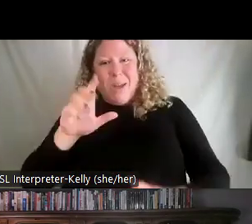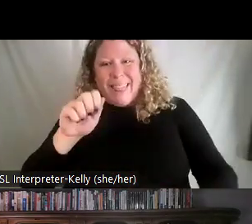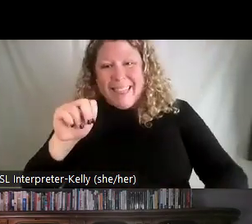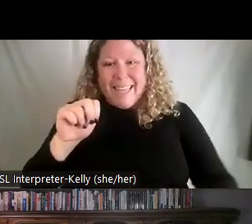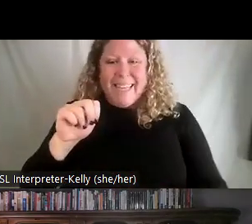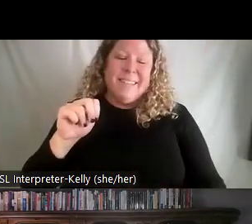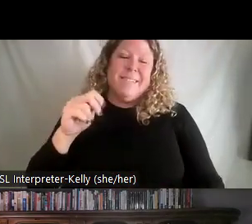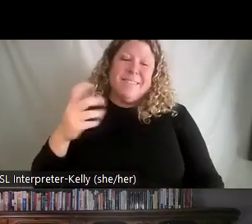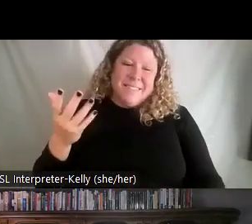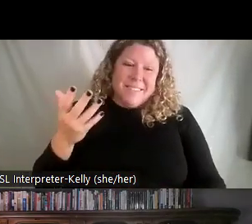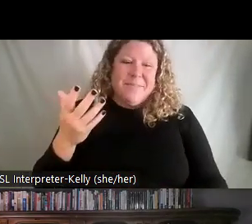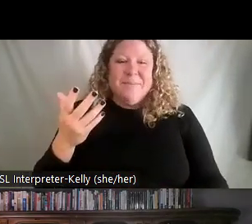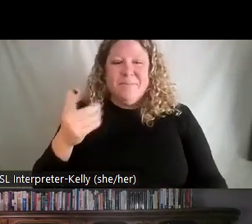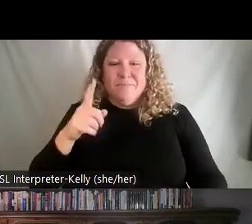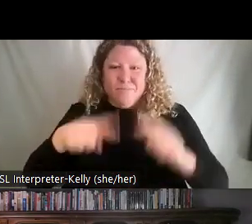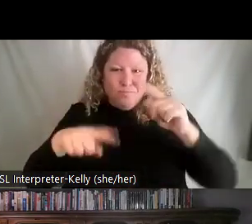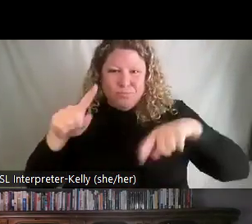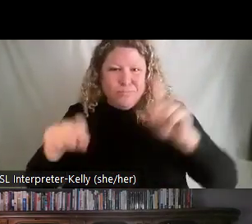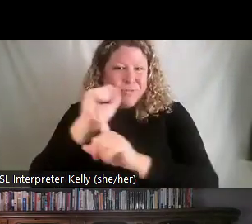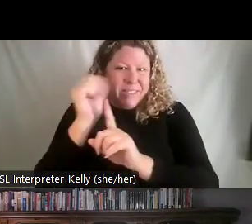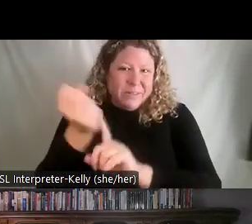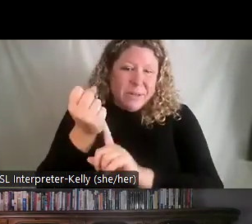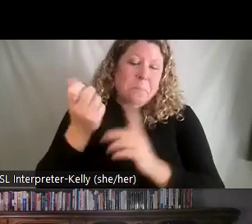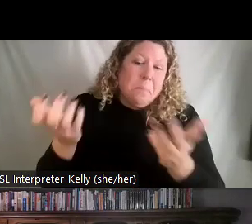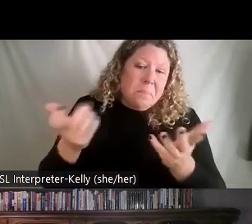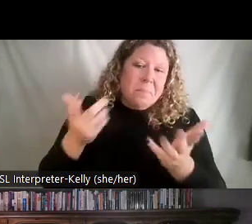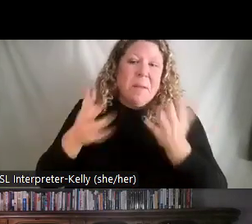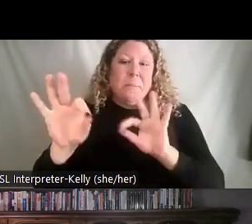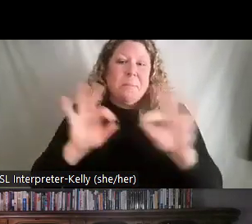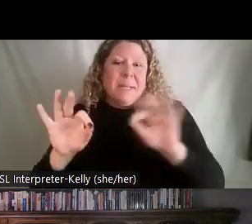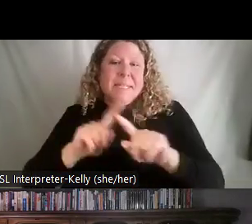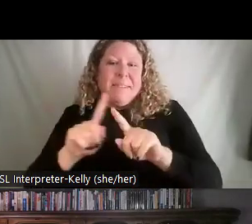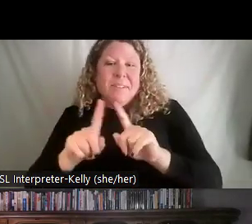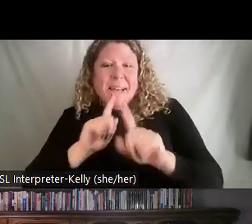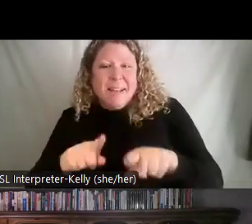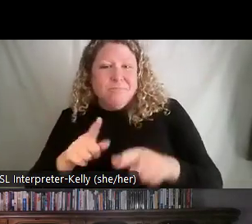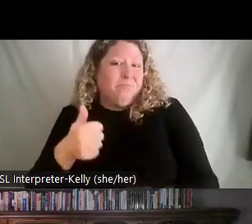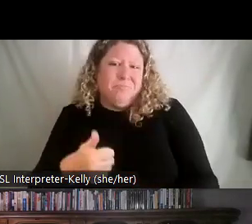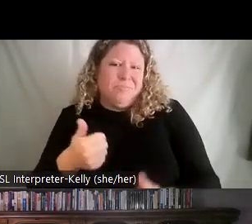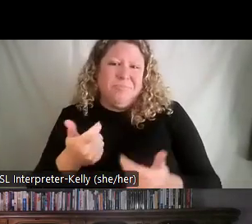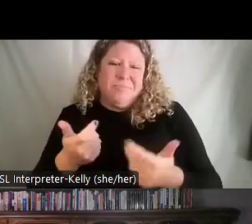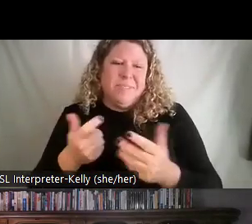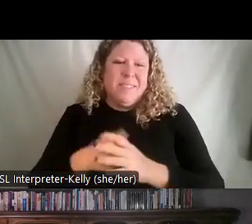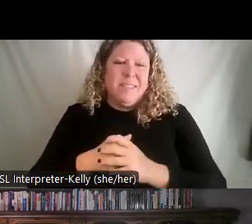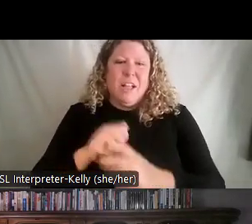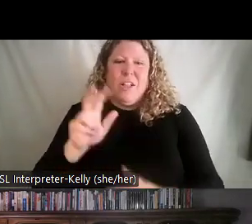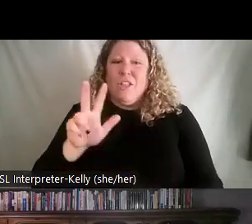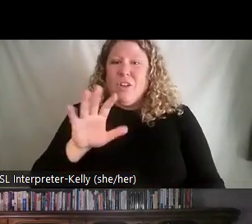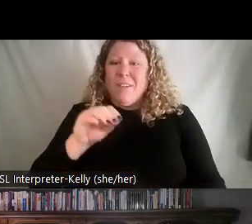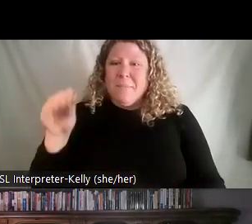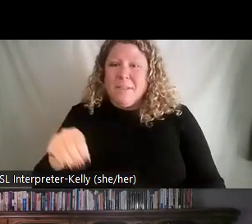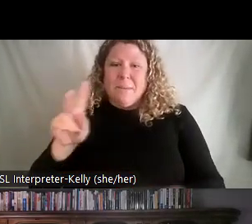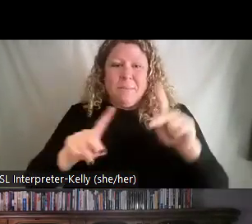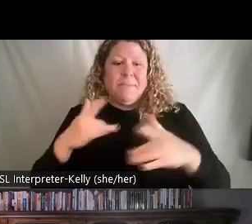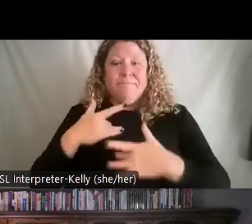there were some different situations and scenarios. And so, you chose some different answers. That's great. 35% traditionally have two